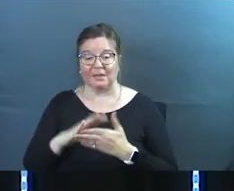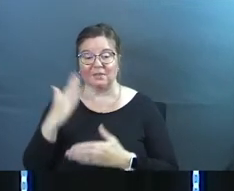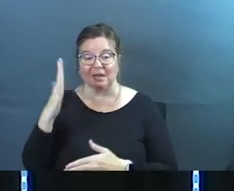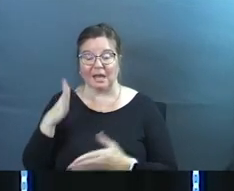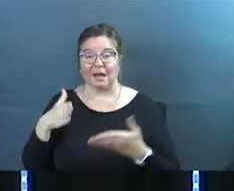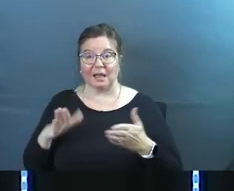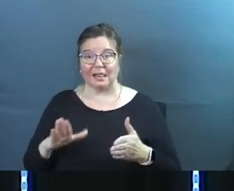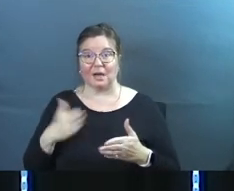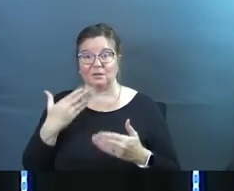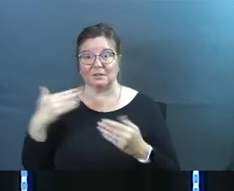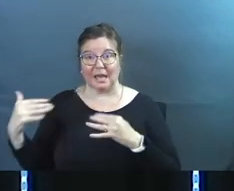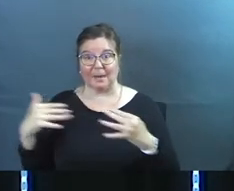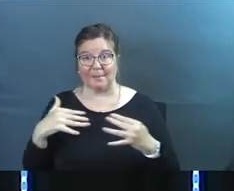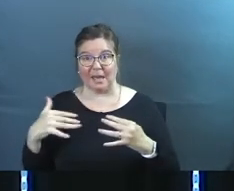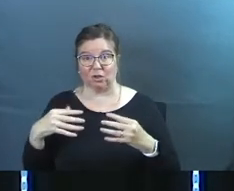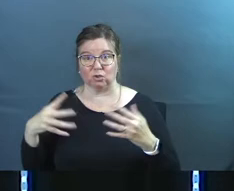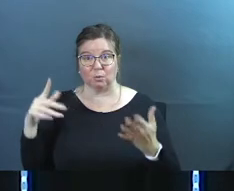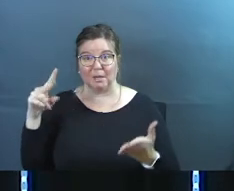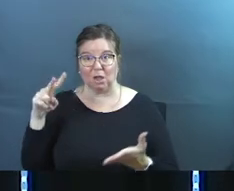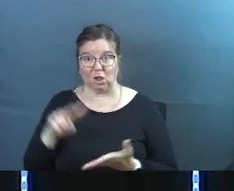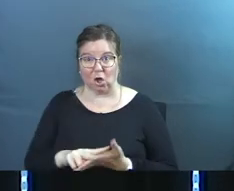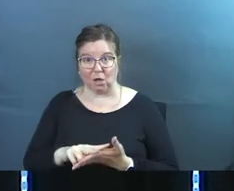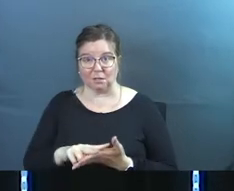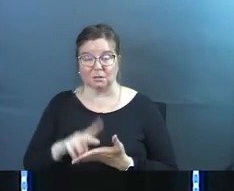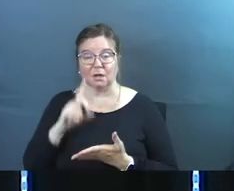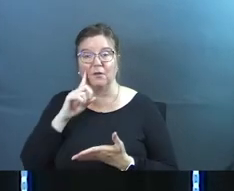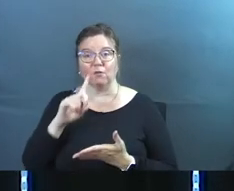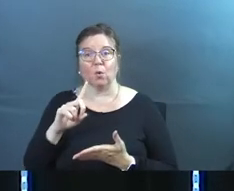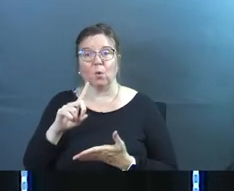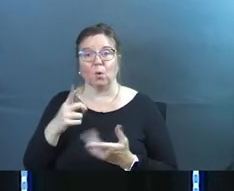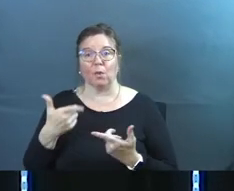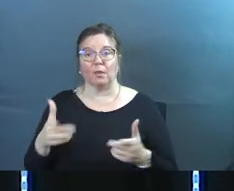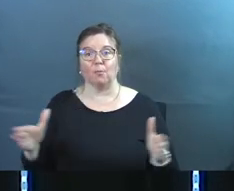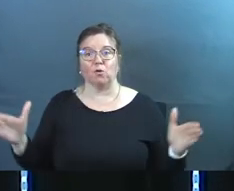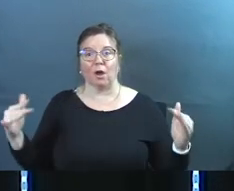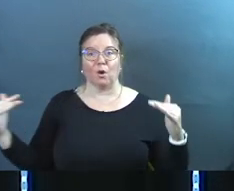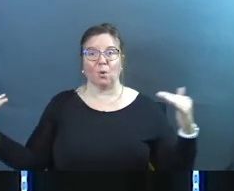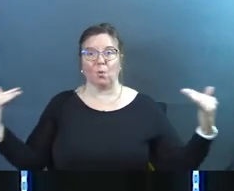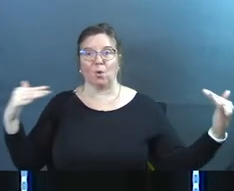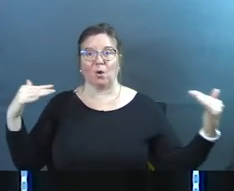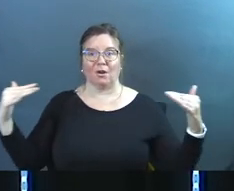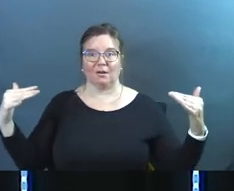that God allows a battle to be lost for the sake of the broader war